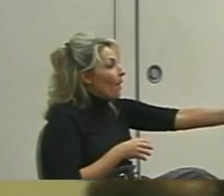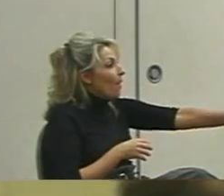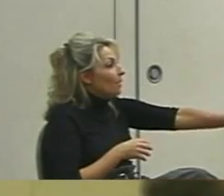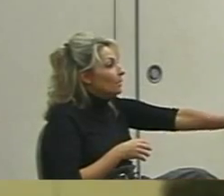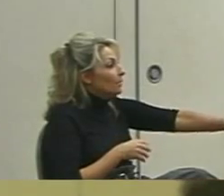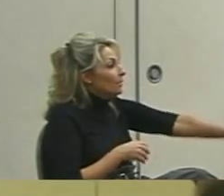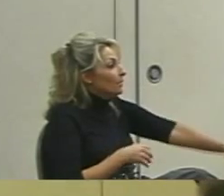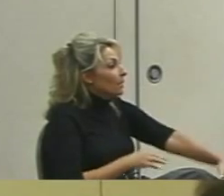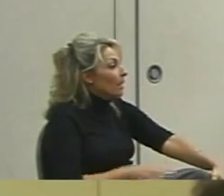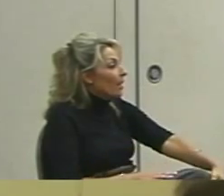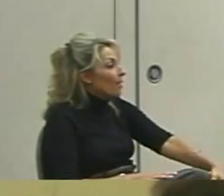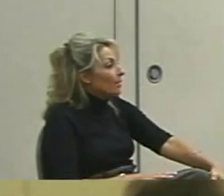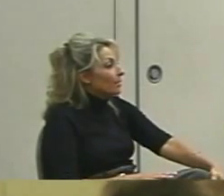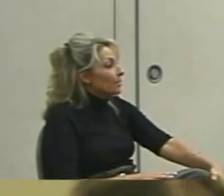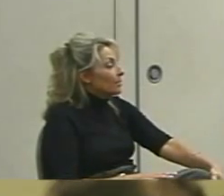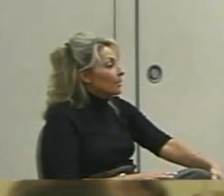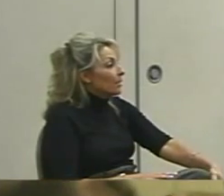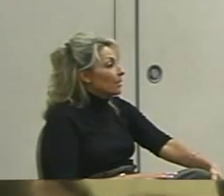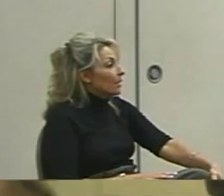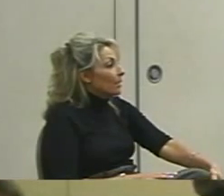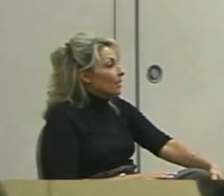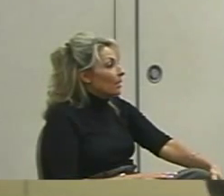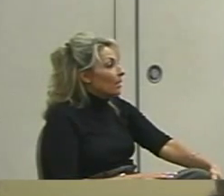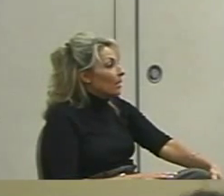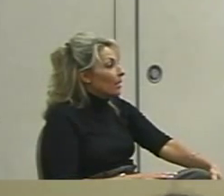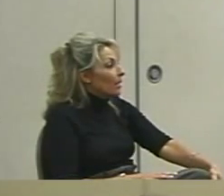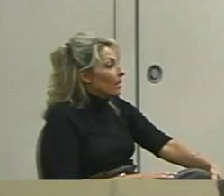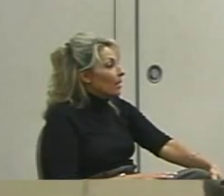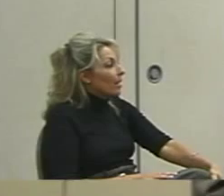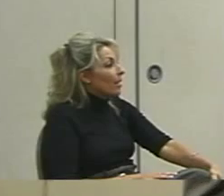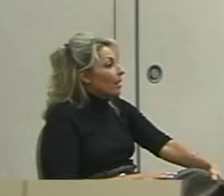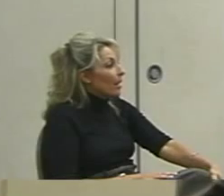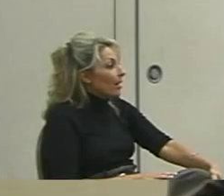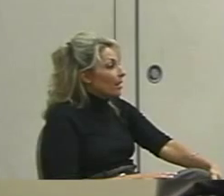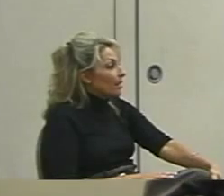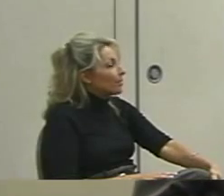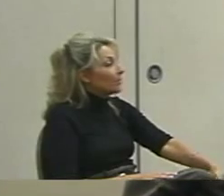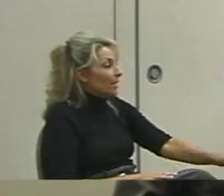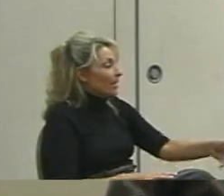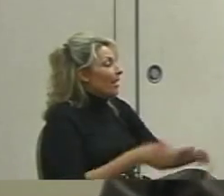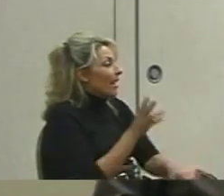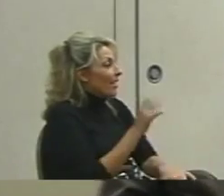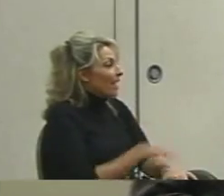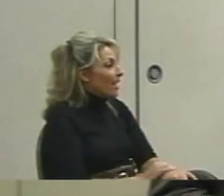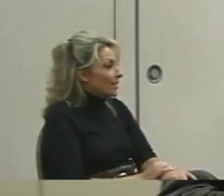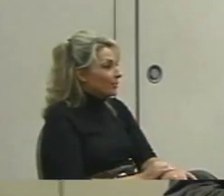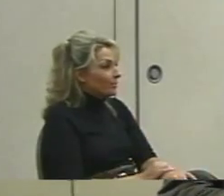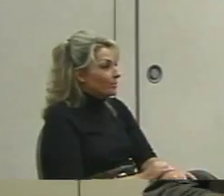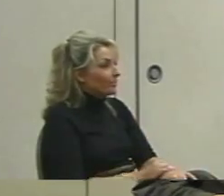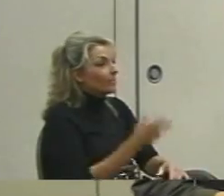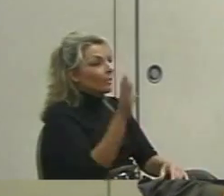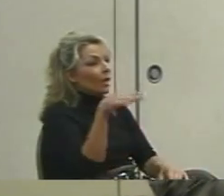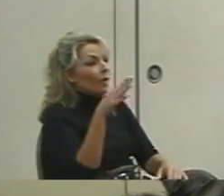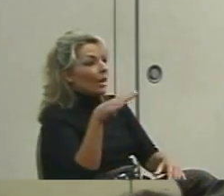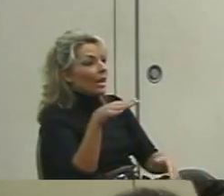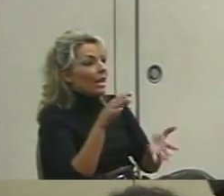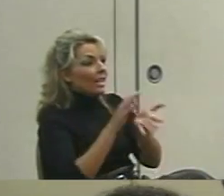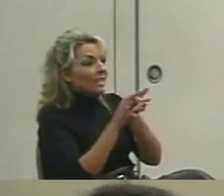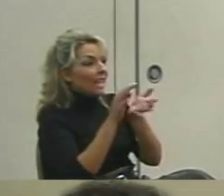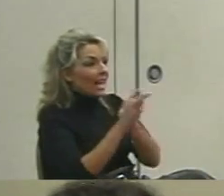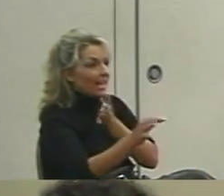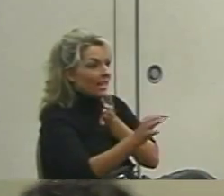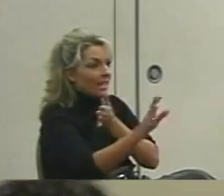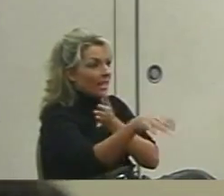tallies and see if they're the same. If they're not the same, I want you to divide the small number by the big number to get your